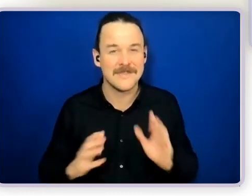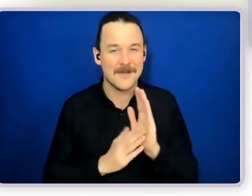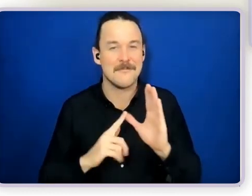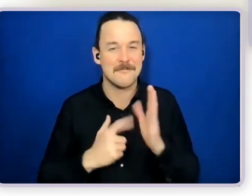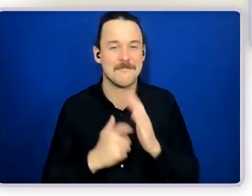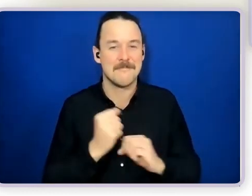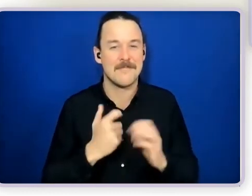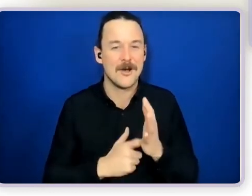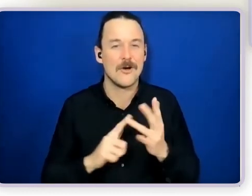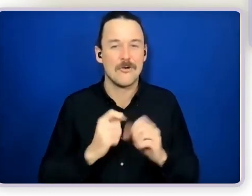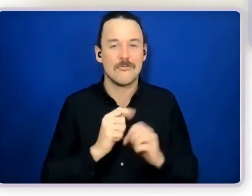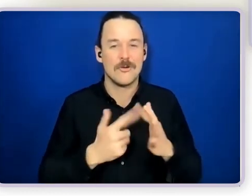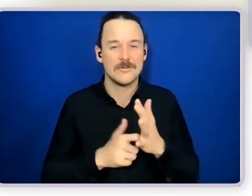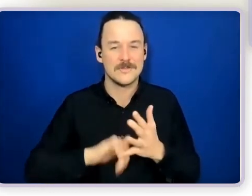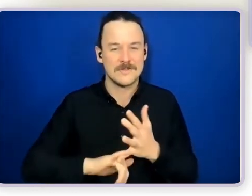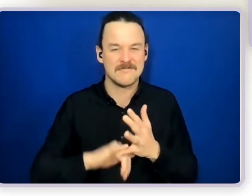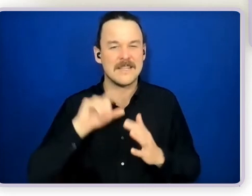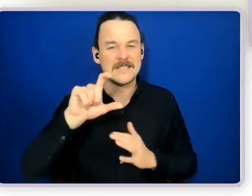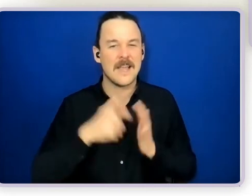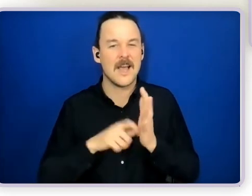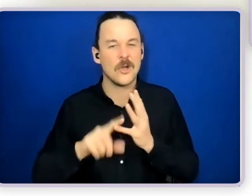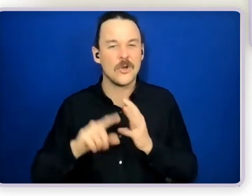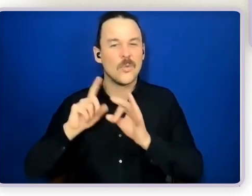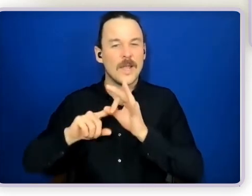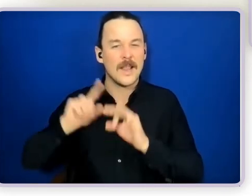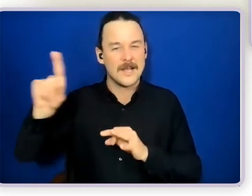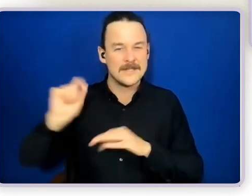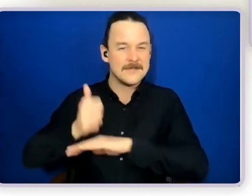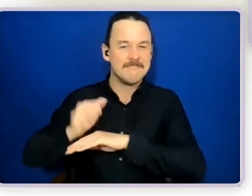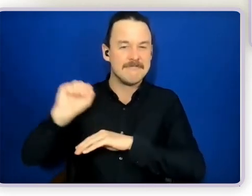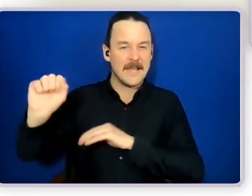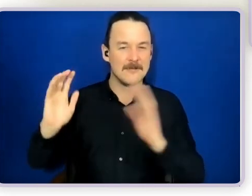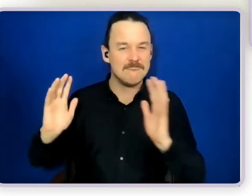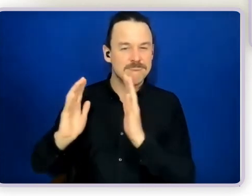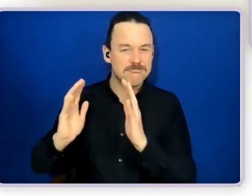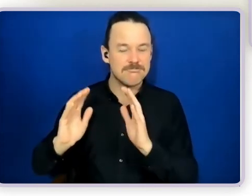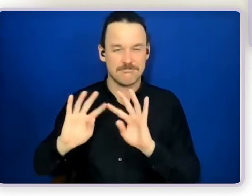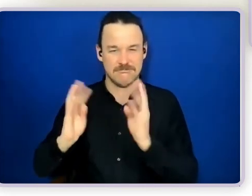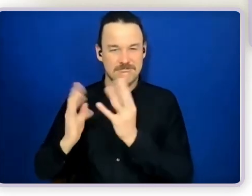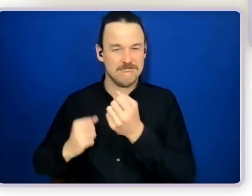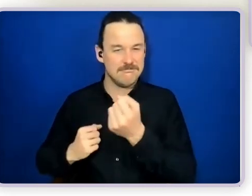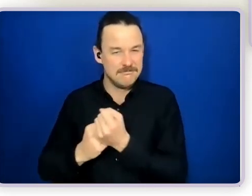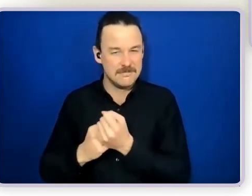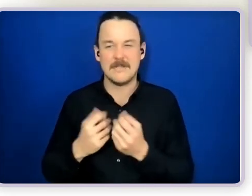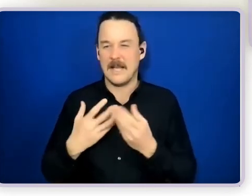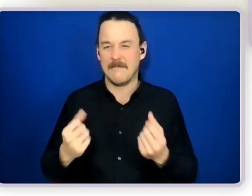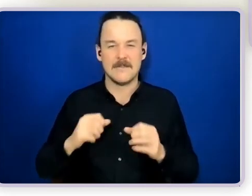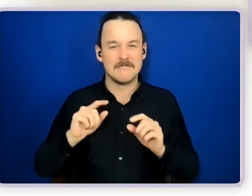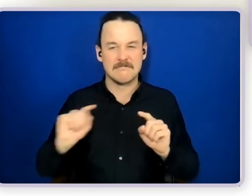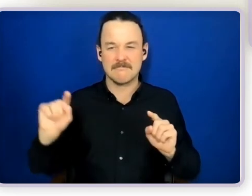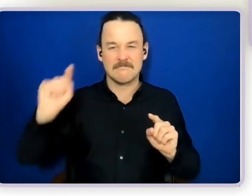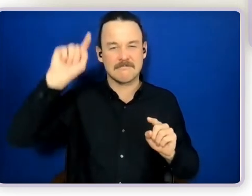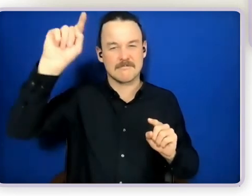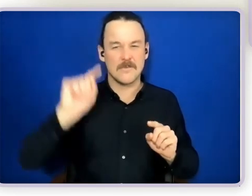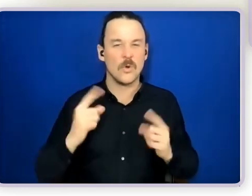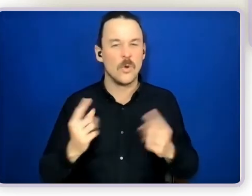colleagues from numerous estates that do some good work with within this area as well so just a